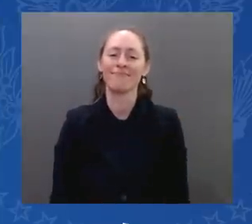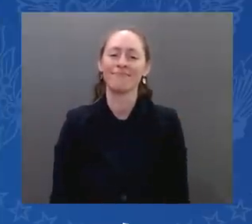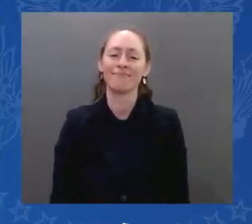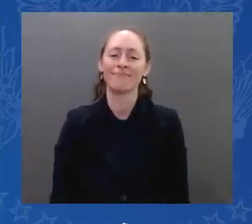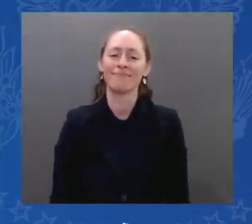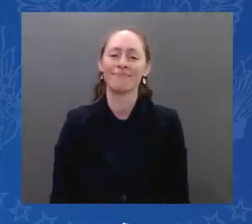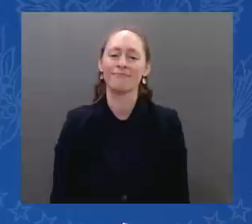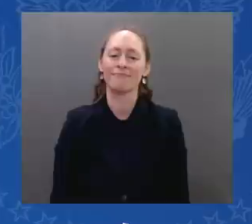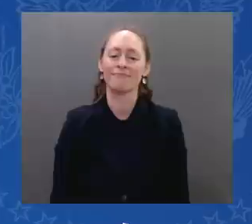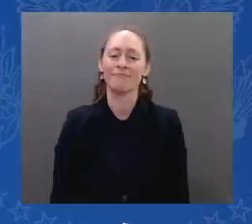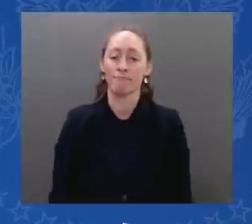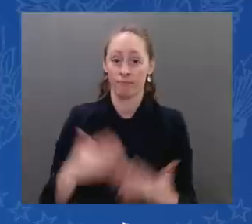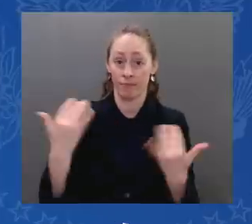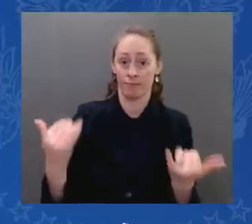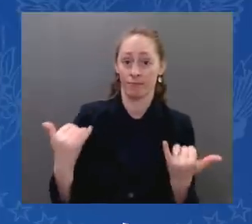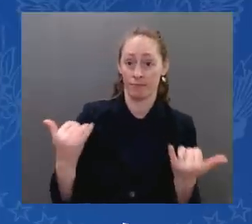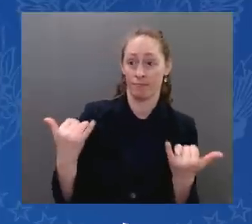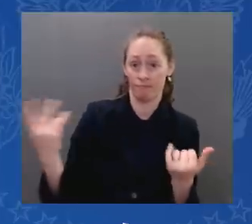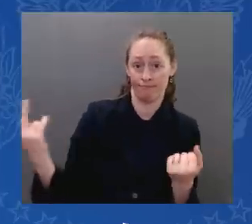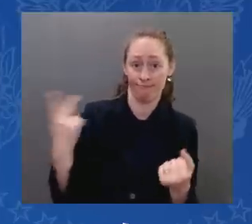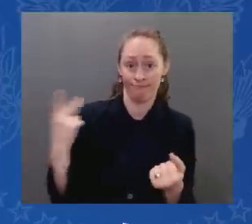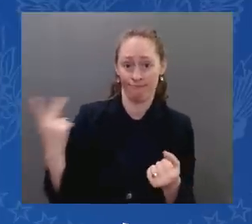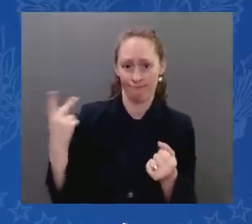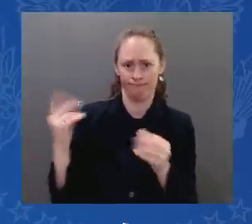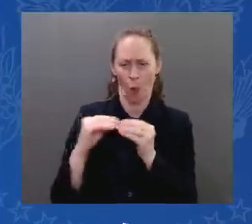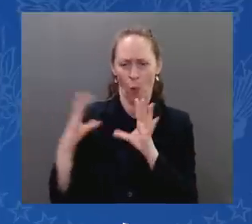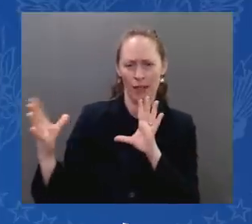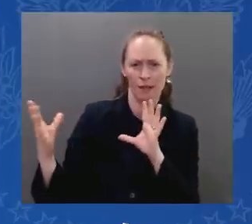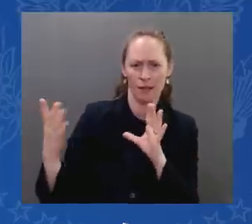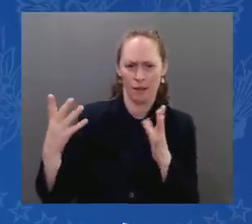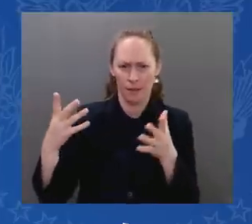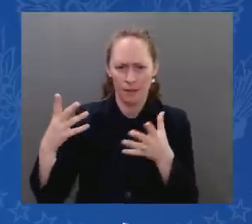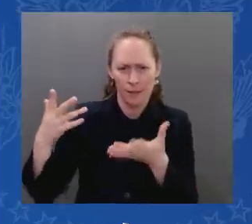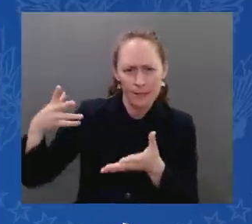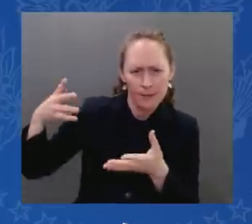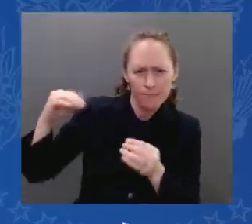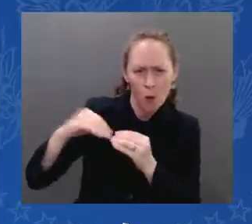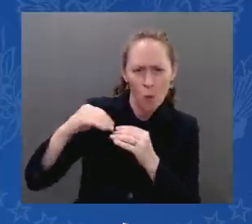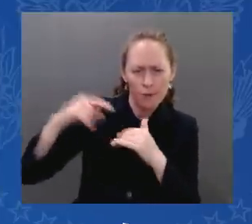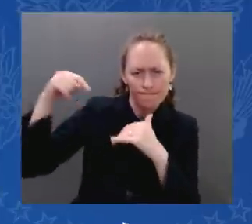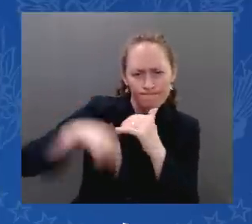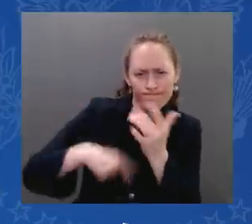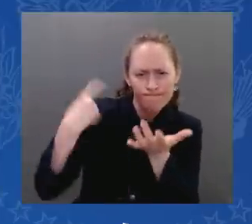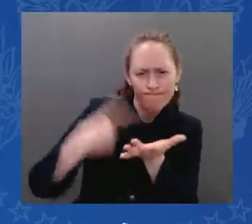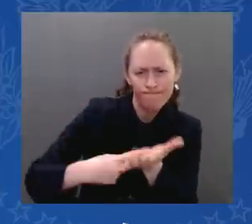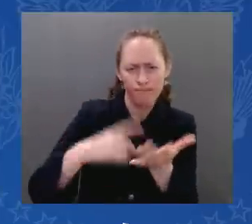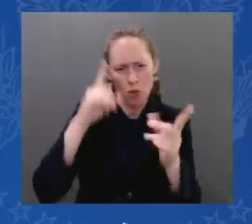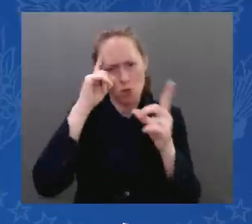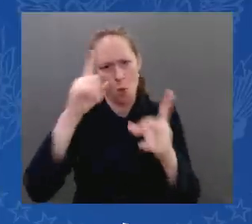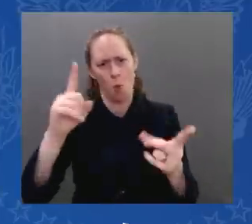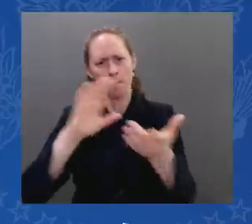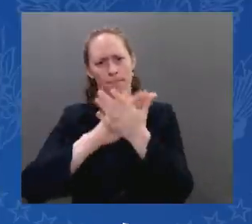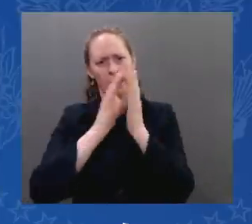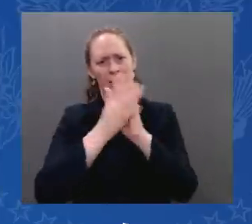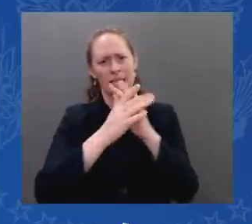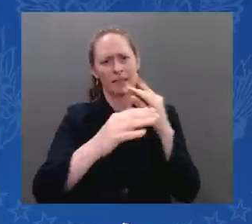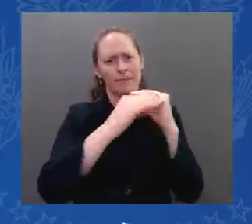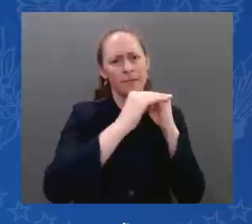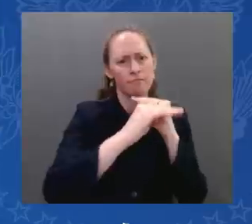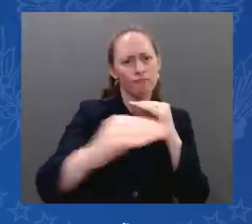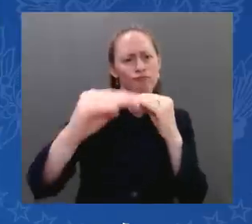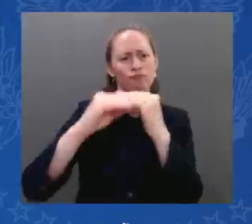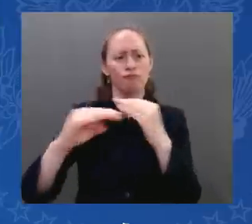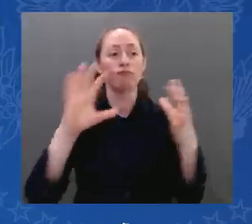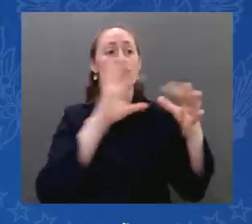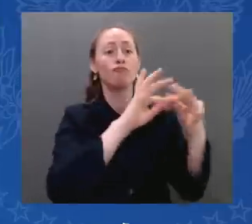These are essential goals. Tomorrow, I'll be the first American president to fly from Israel directly to Jeddah,